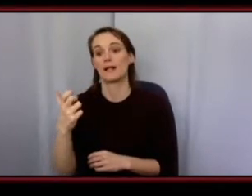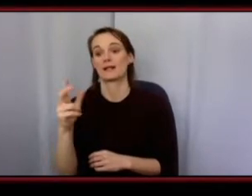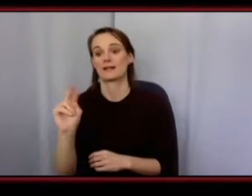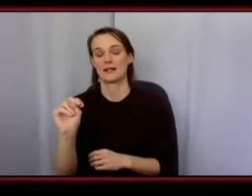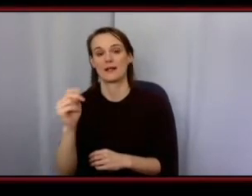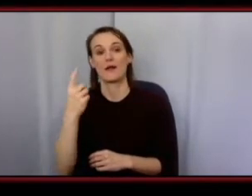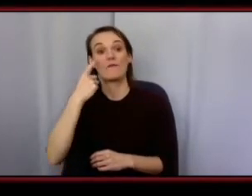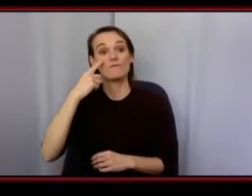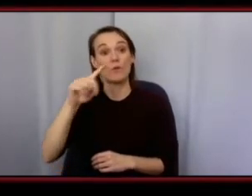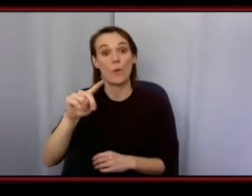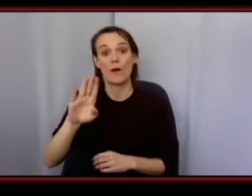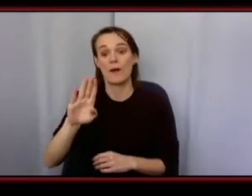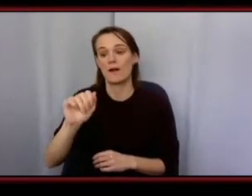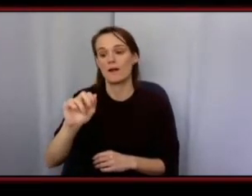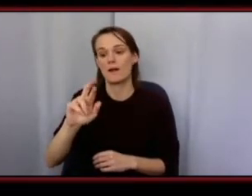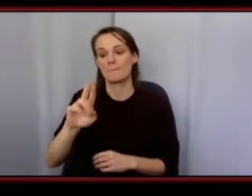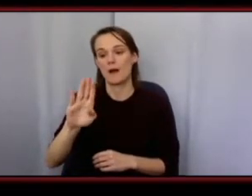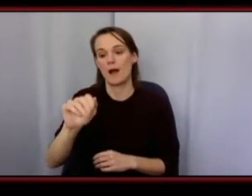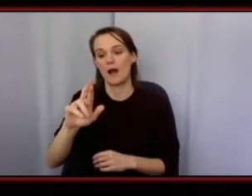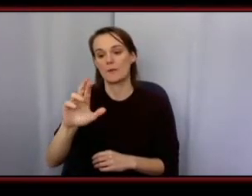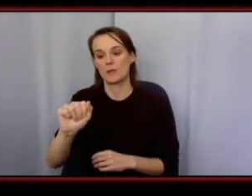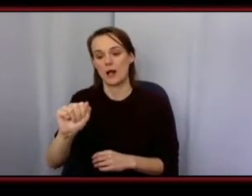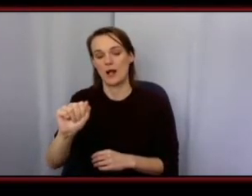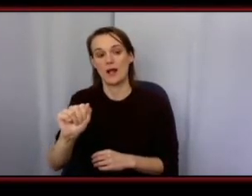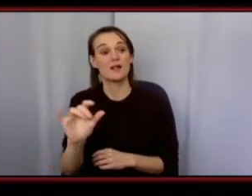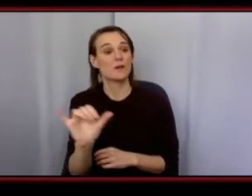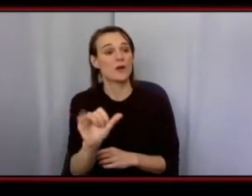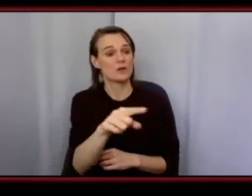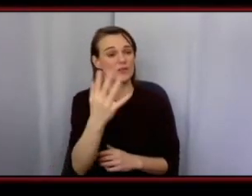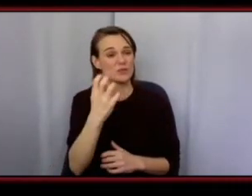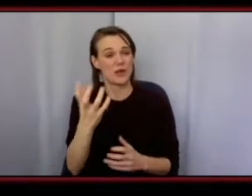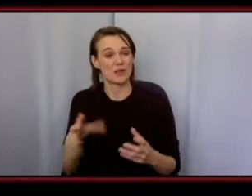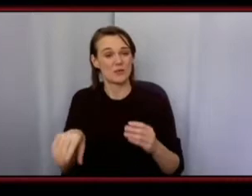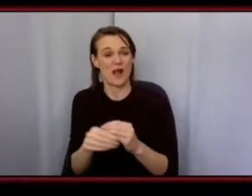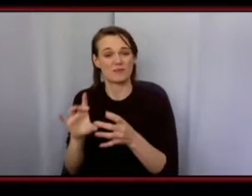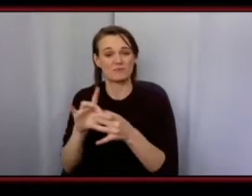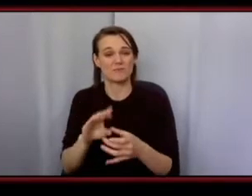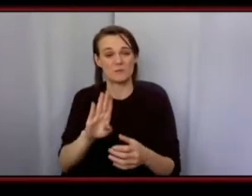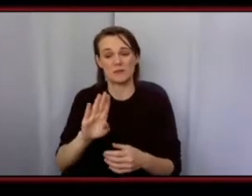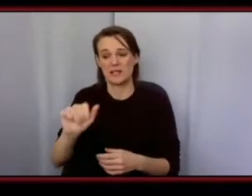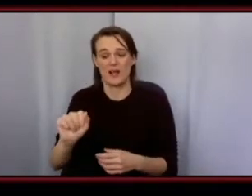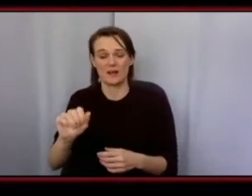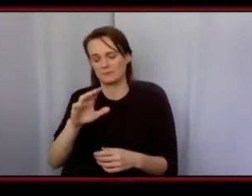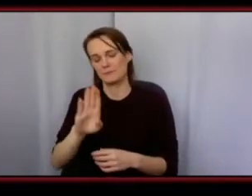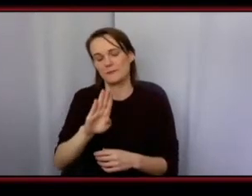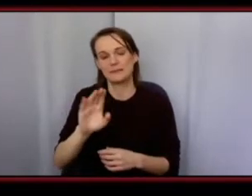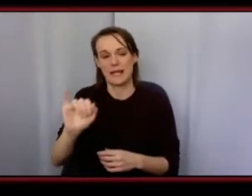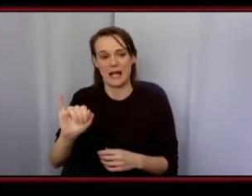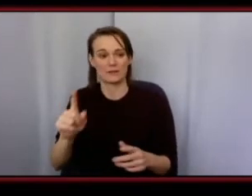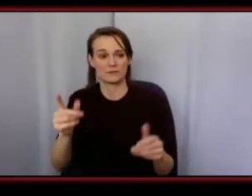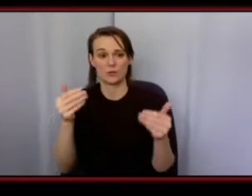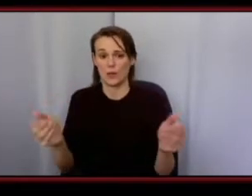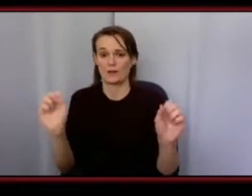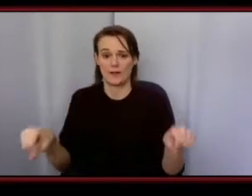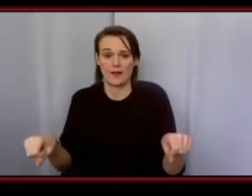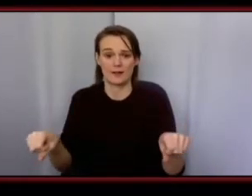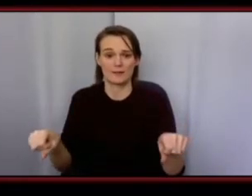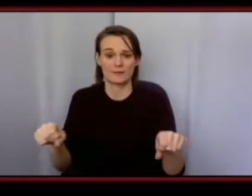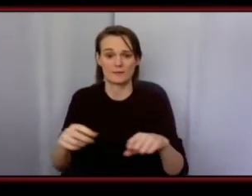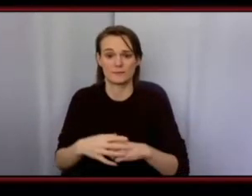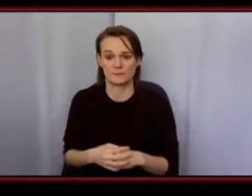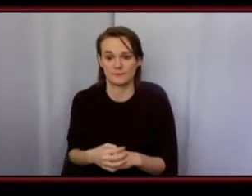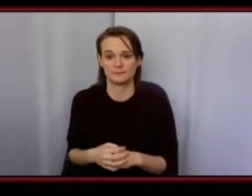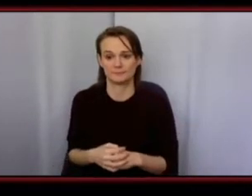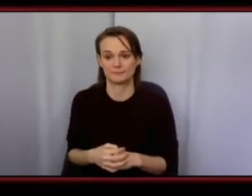barbara and honestly barbara if you want to just speak a little bit on bbi during this question that would be that would be cool um so